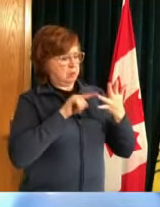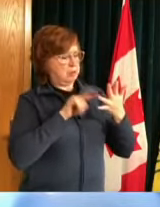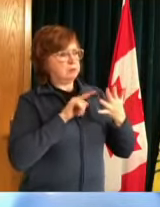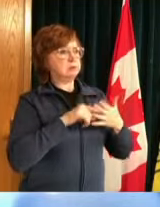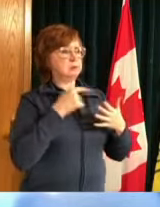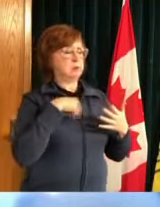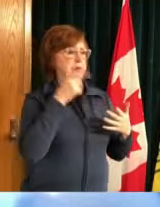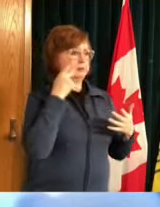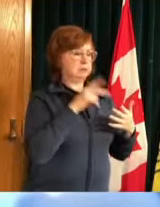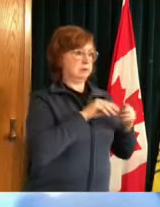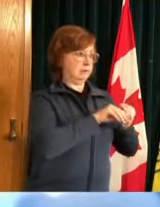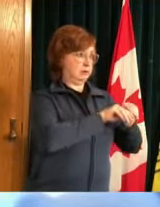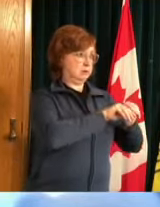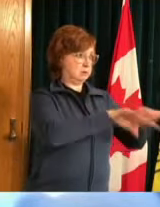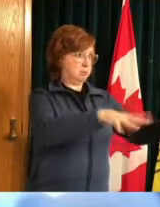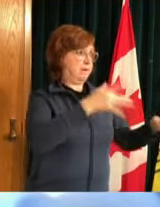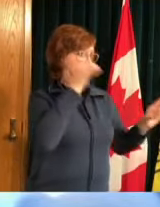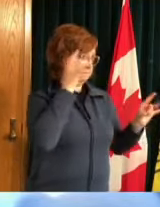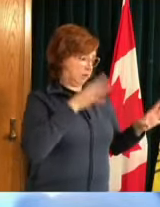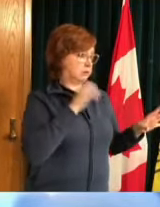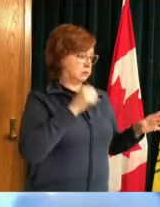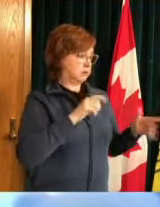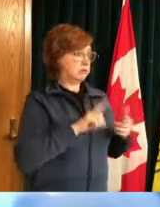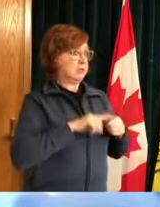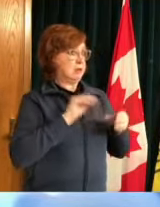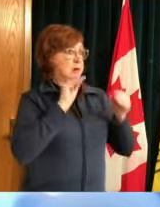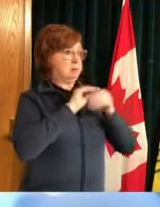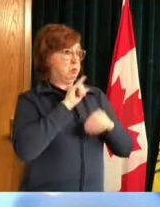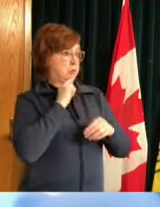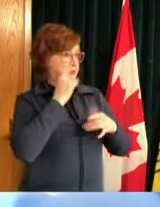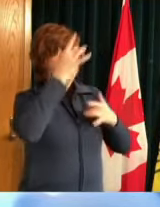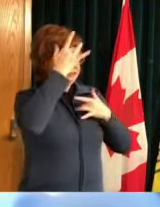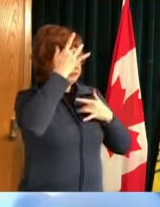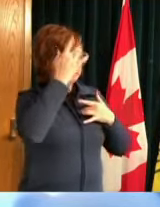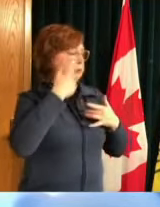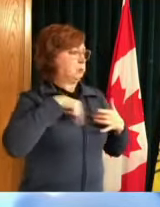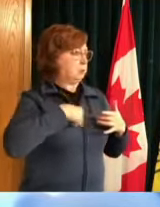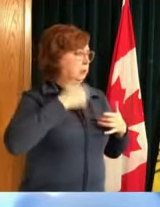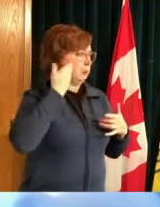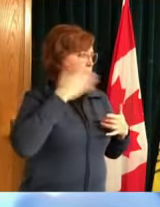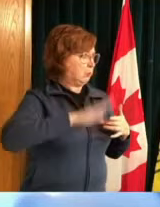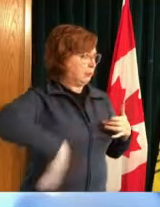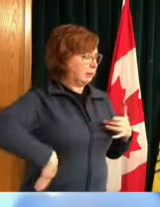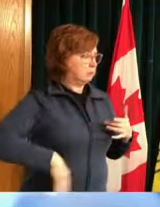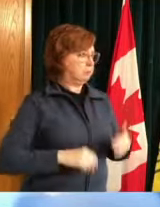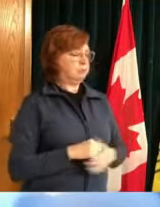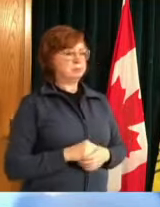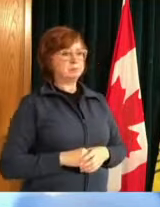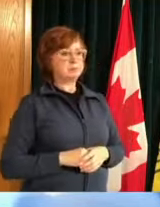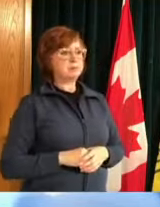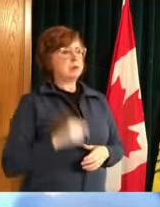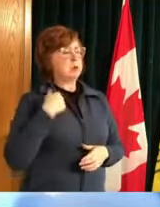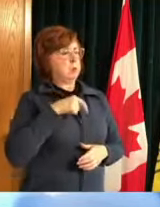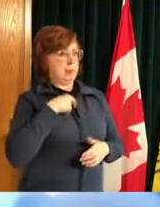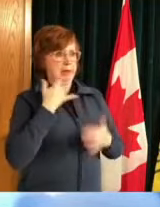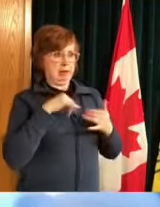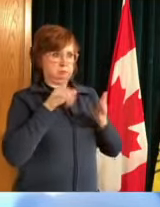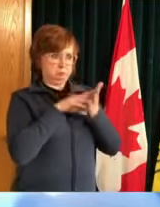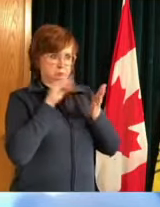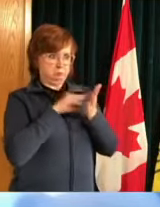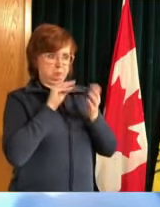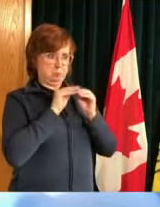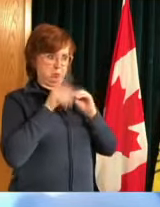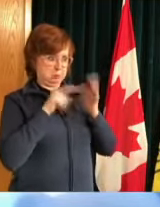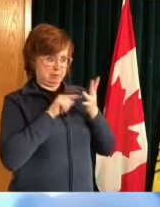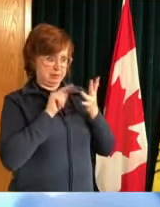are still learning about how effective the vaccine is so that is why we have to do everything we can to keep you know first of all